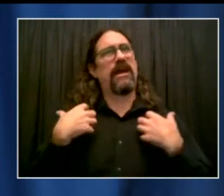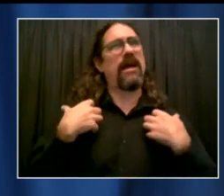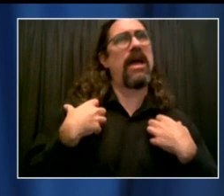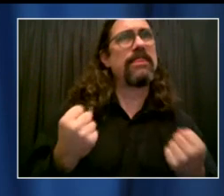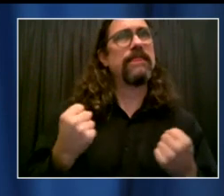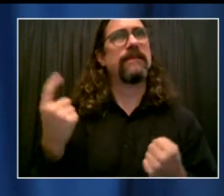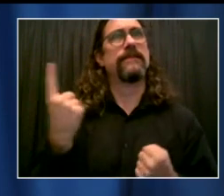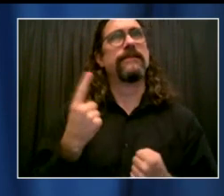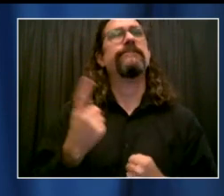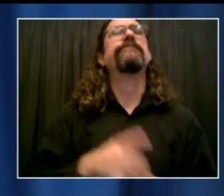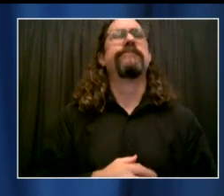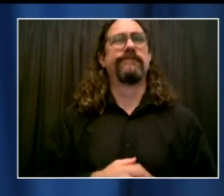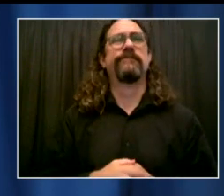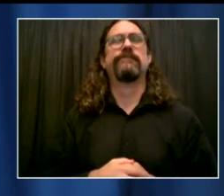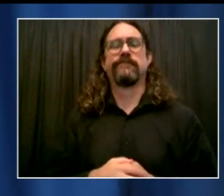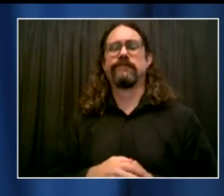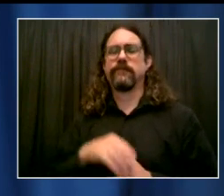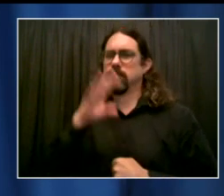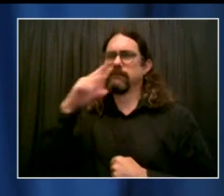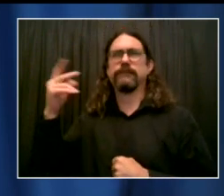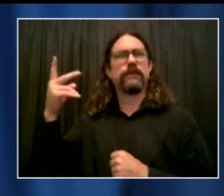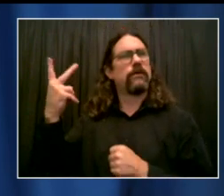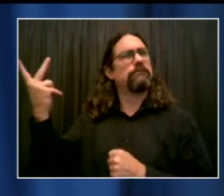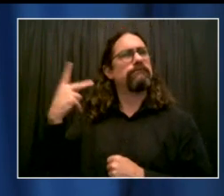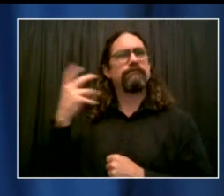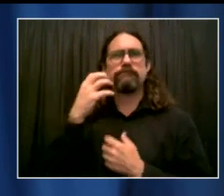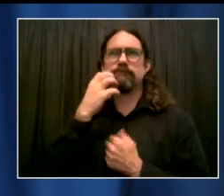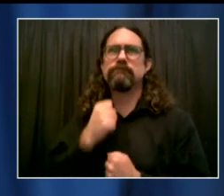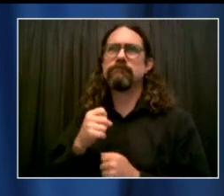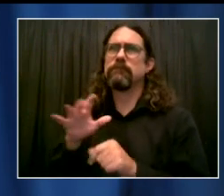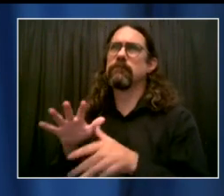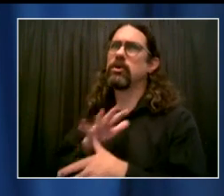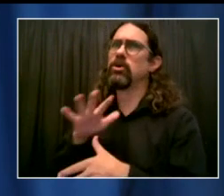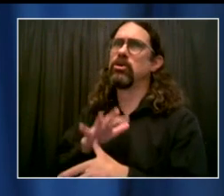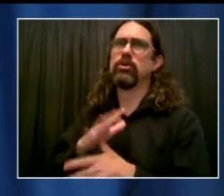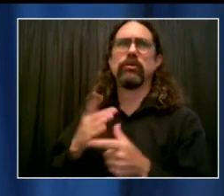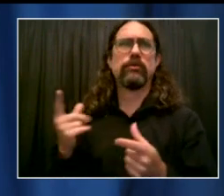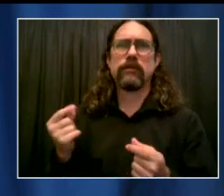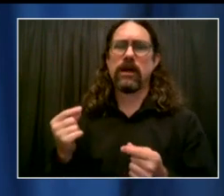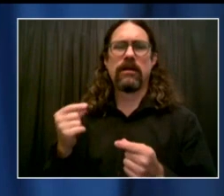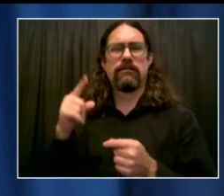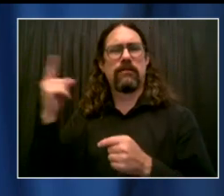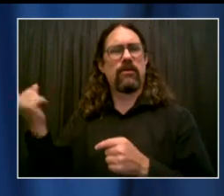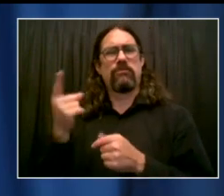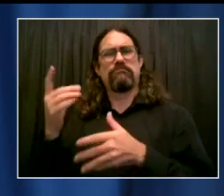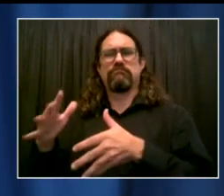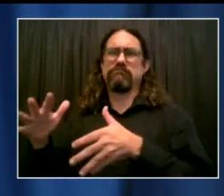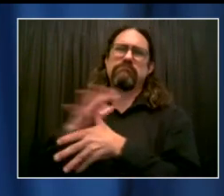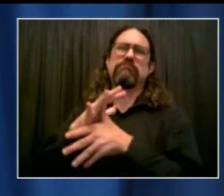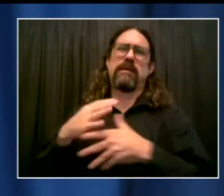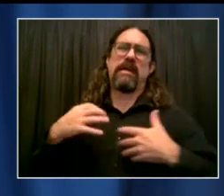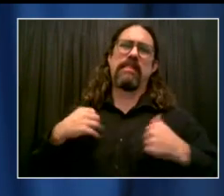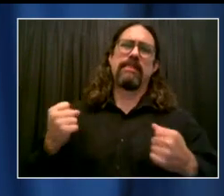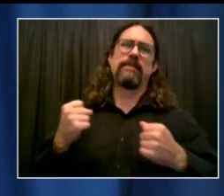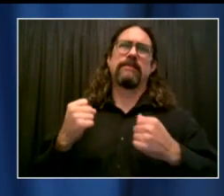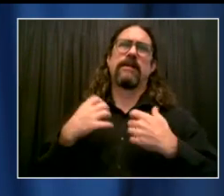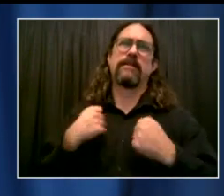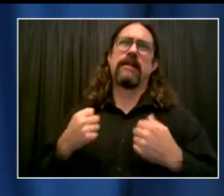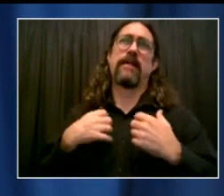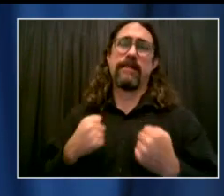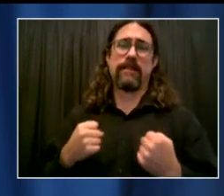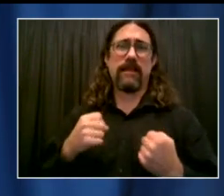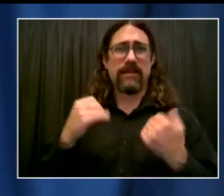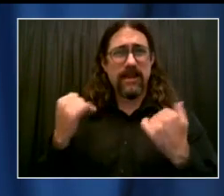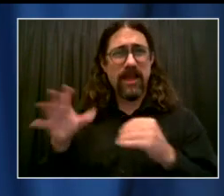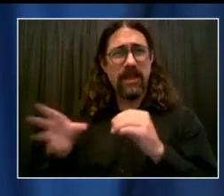that, and a $125 million investment blows me away. And I will conclude with just a